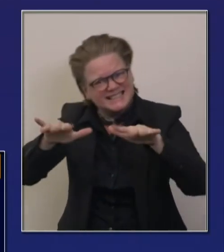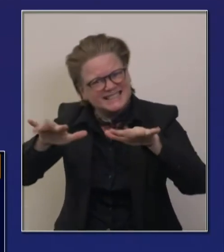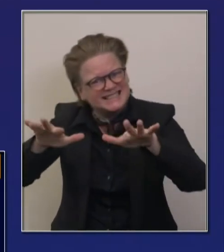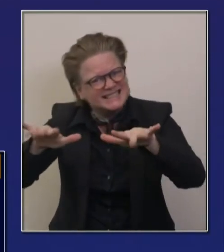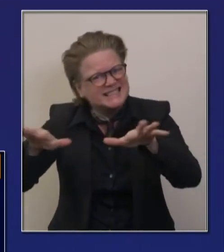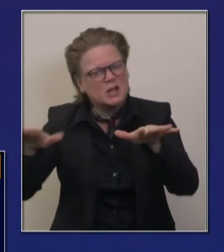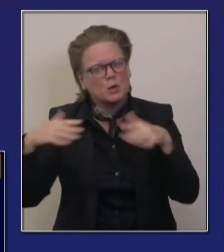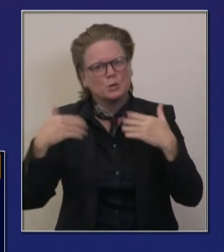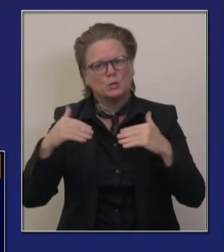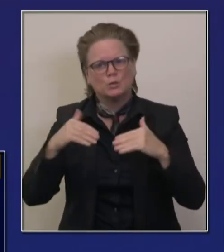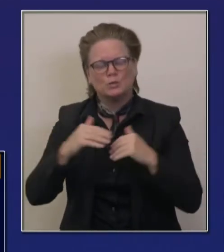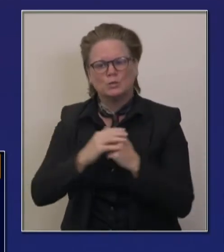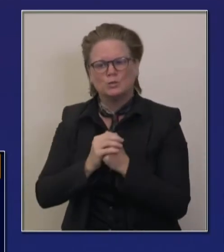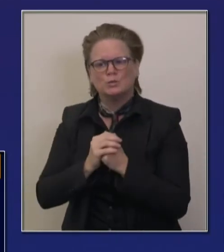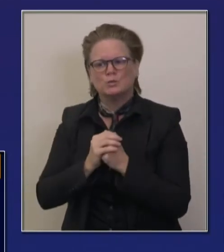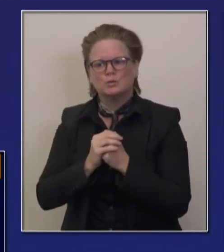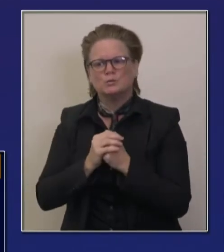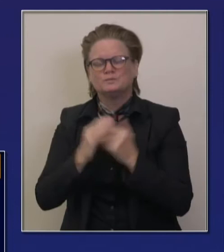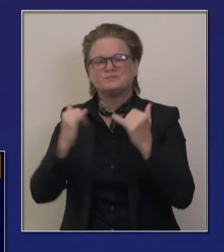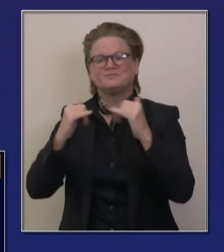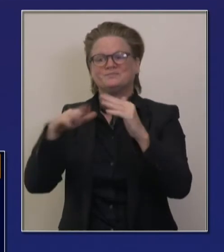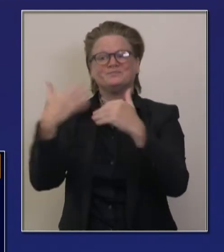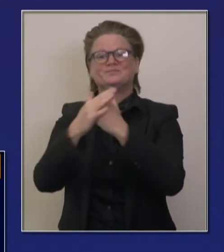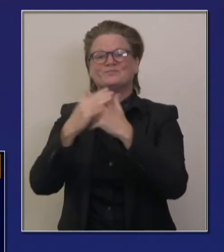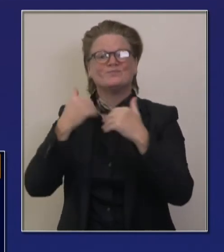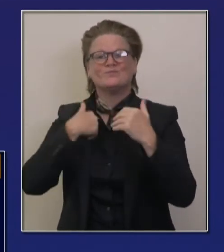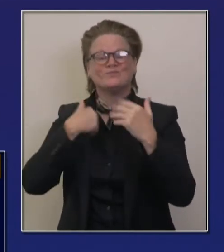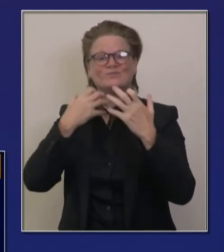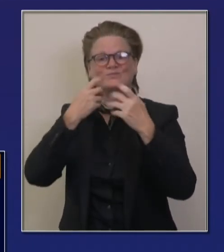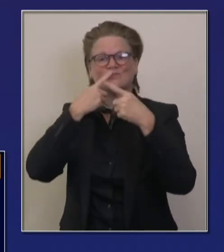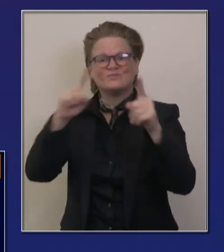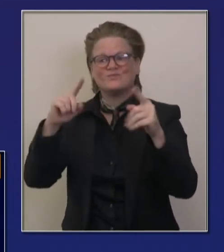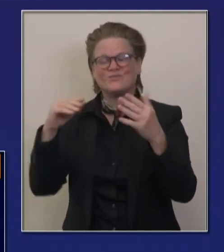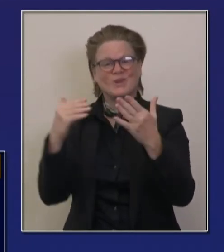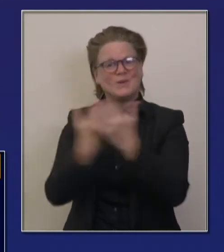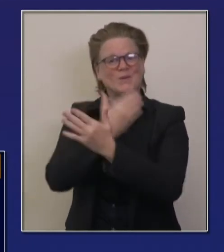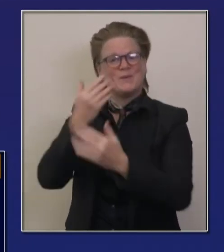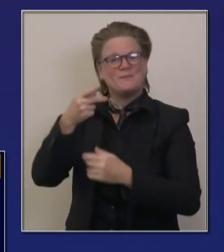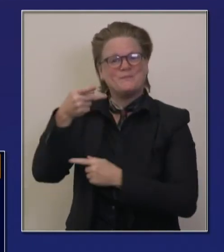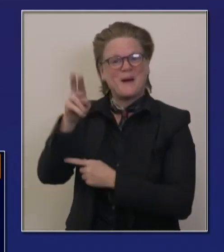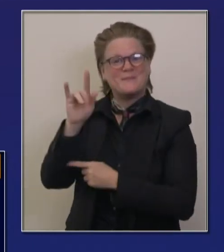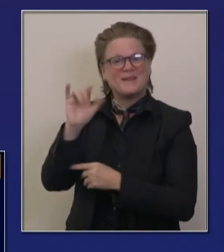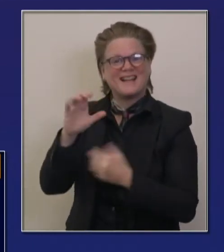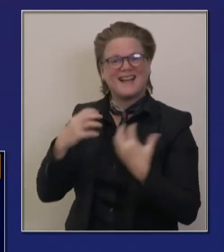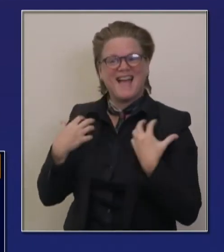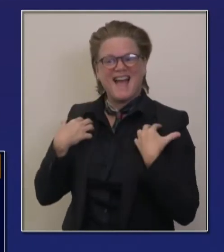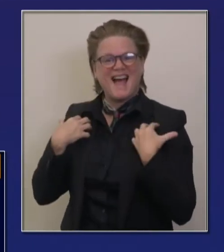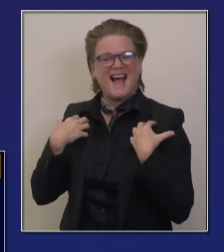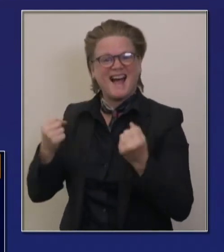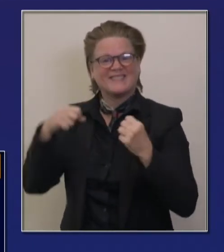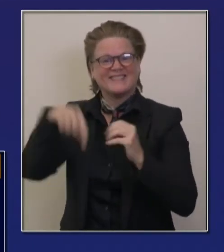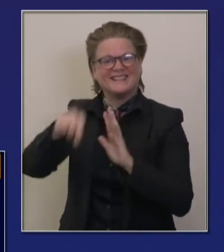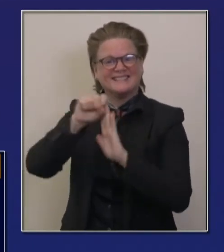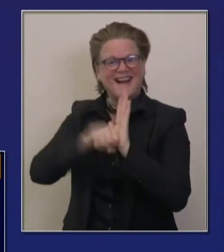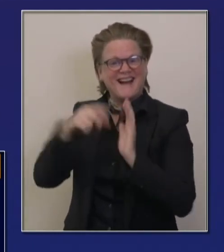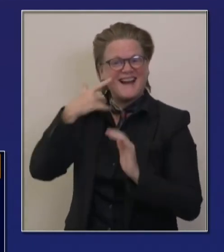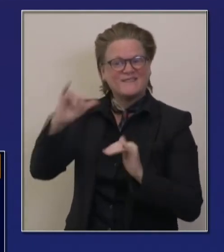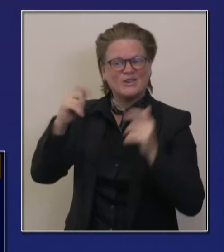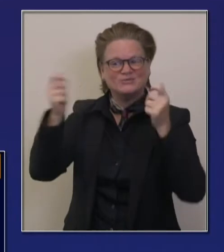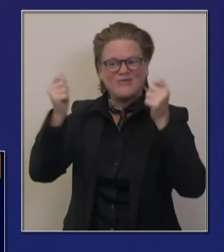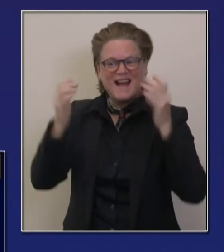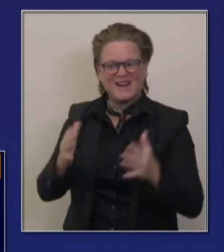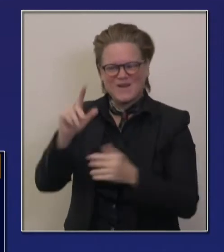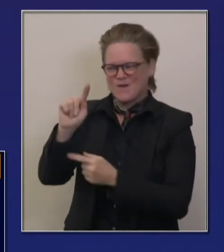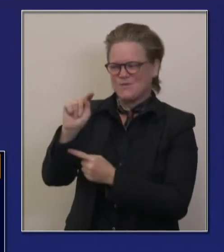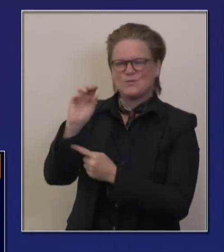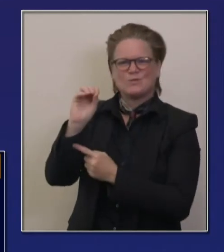Aragon, uh, who is the new, uh, public health director now in the state of California, just announced, uh, or I'm just announcing,